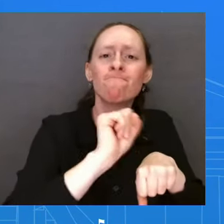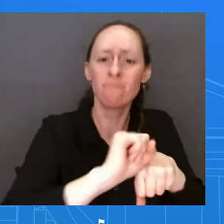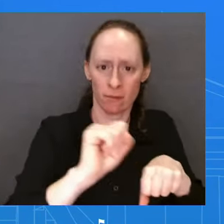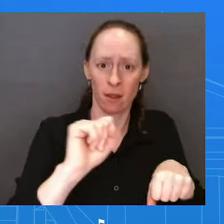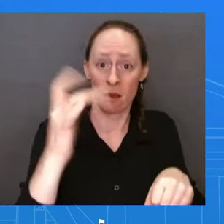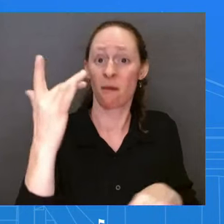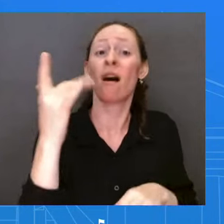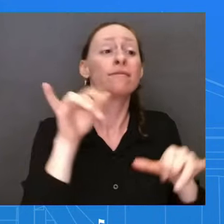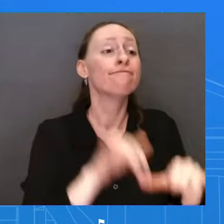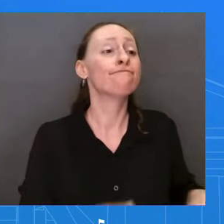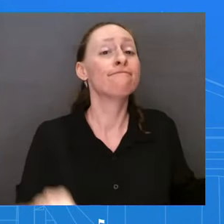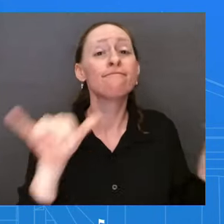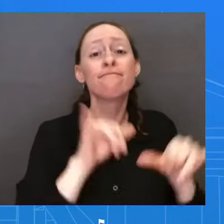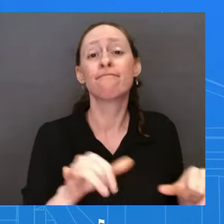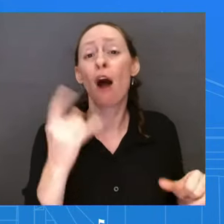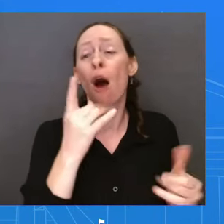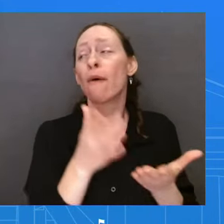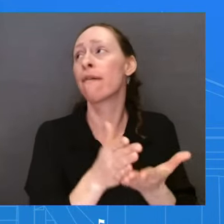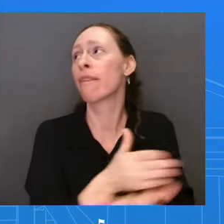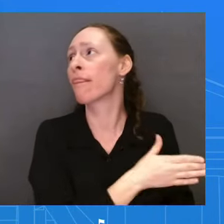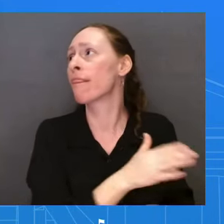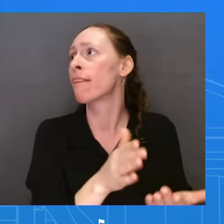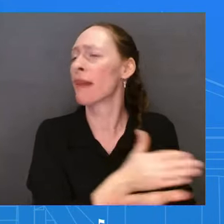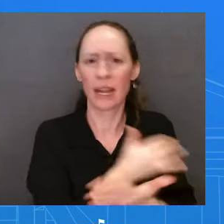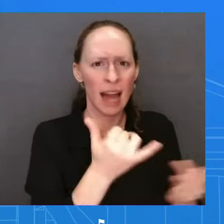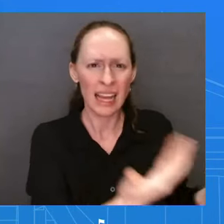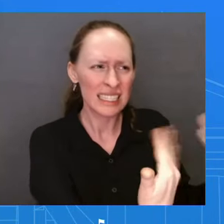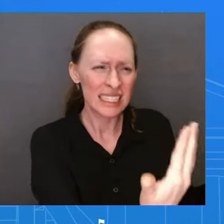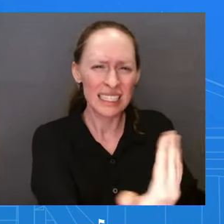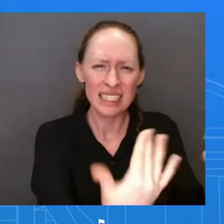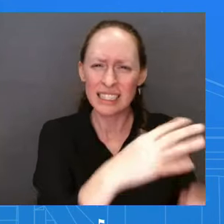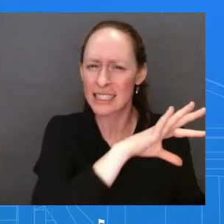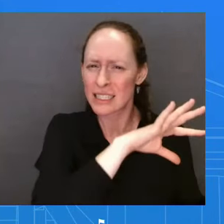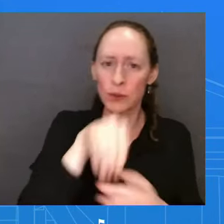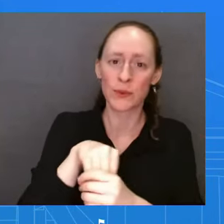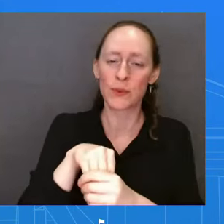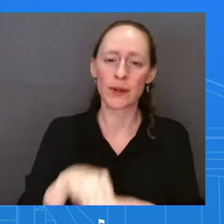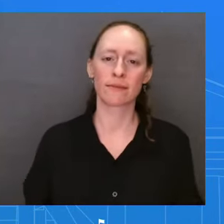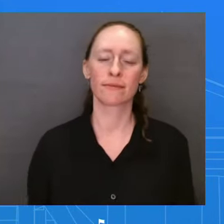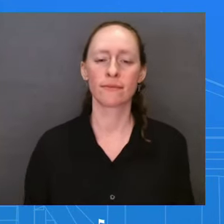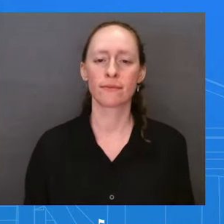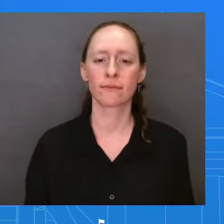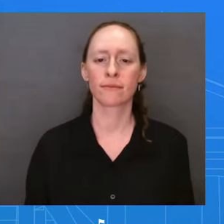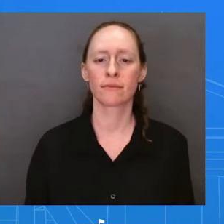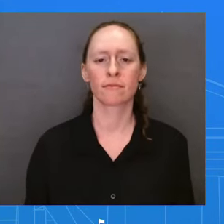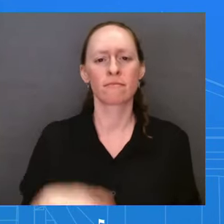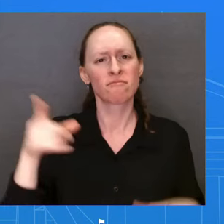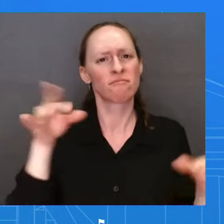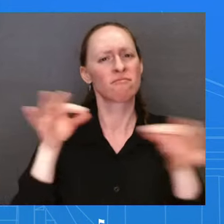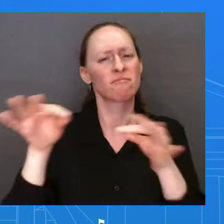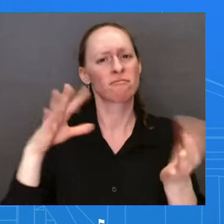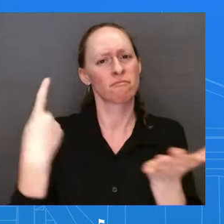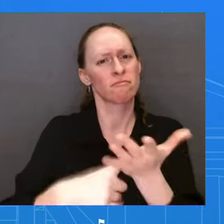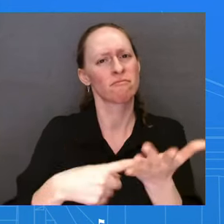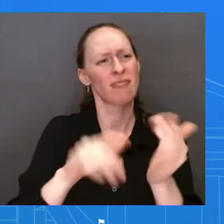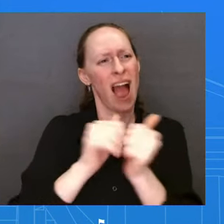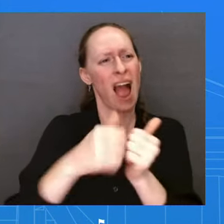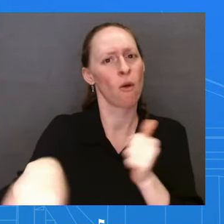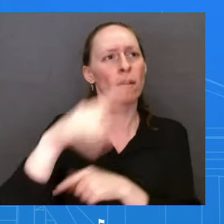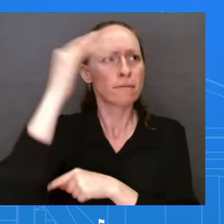is taking to educate and empower American workers with a focus on developing skills for the jobs